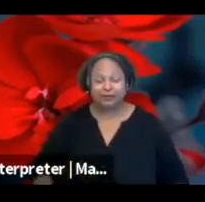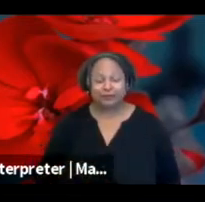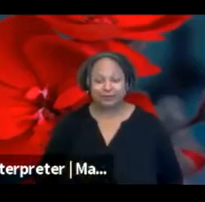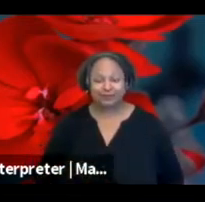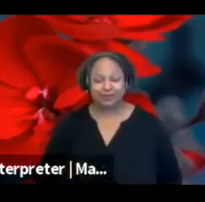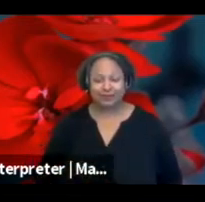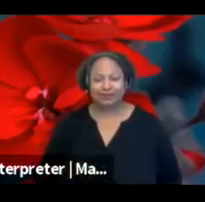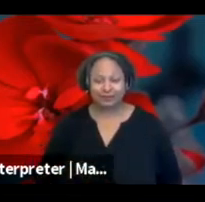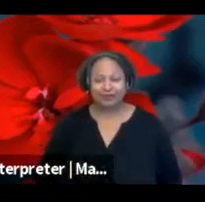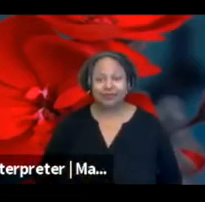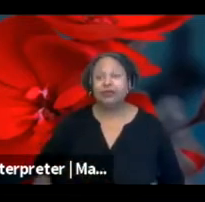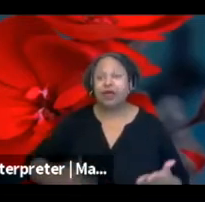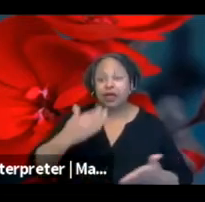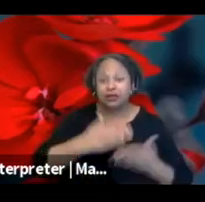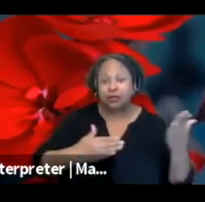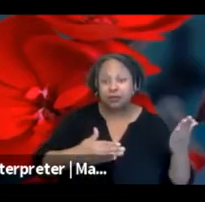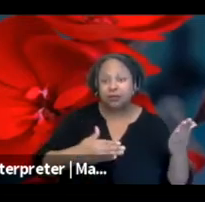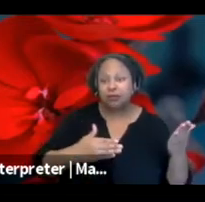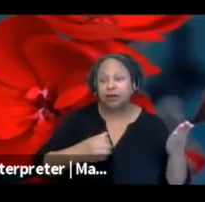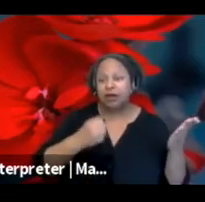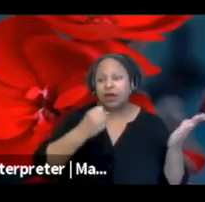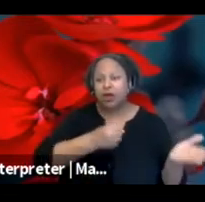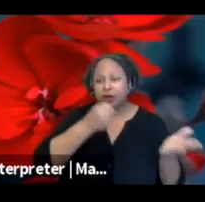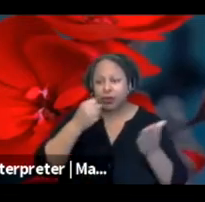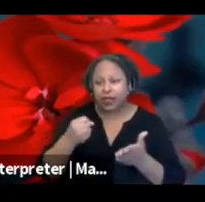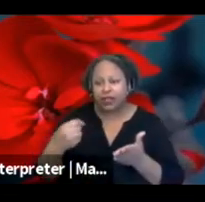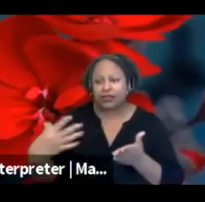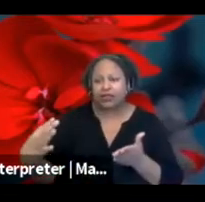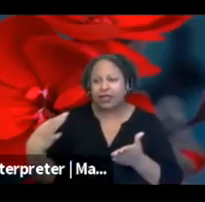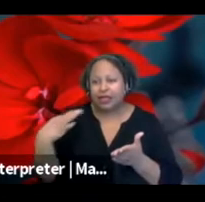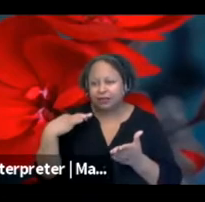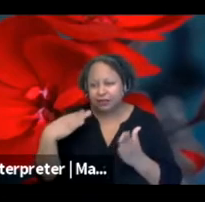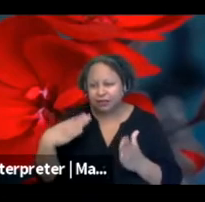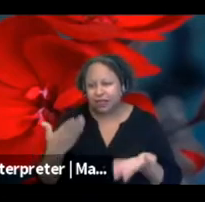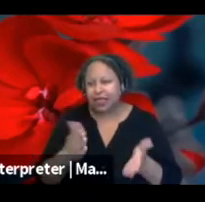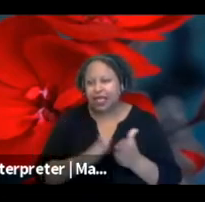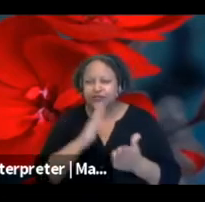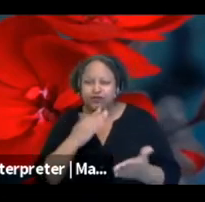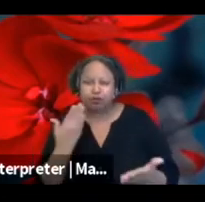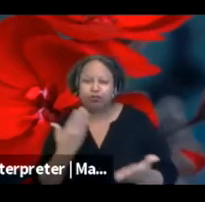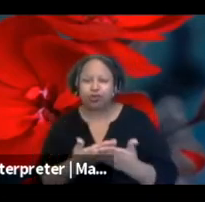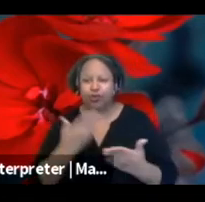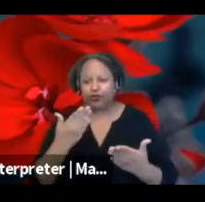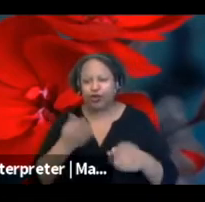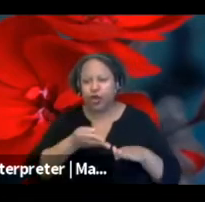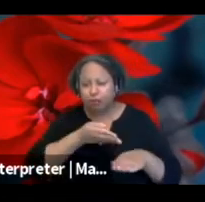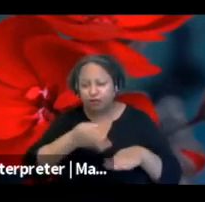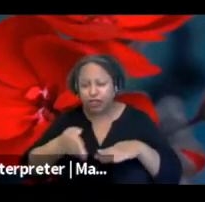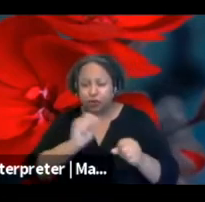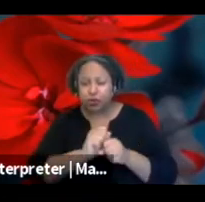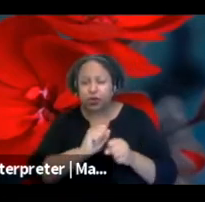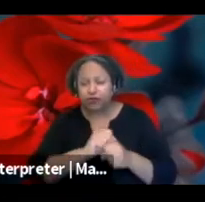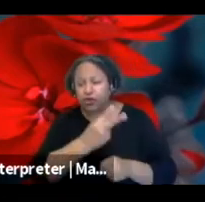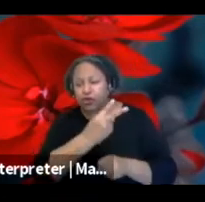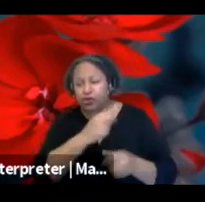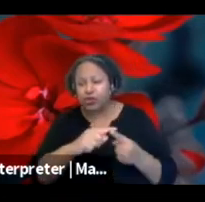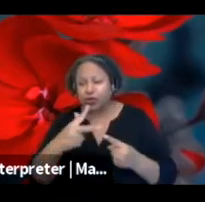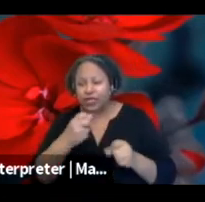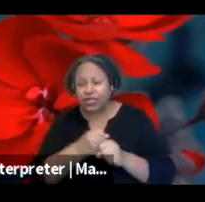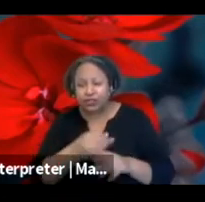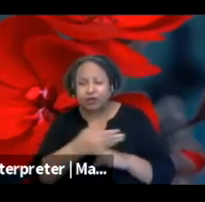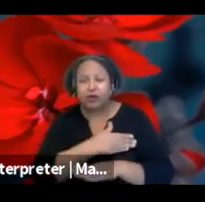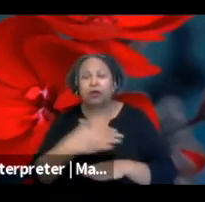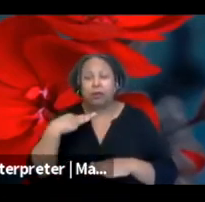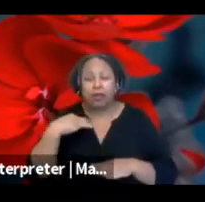Some grant applicants ask for artists to have proof of professional work over two to three years before they are eligible for